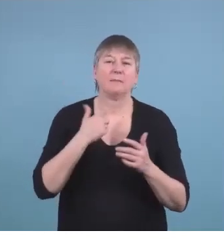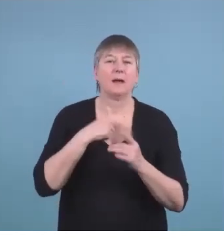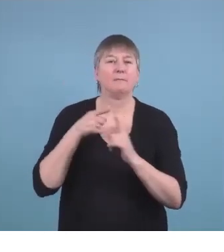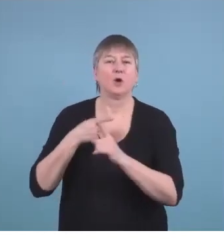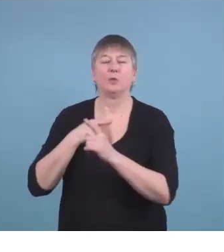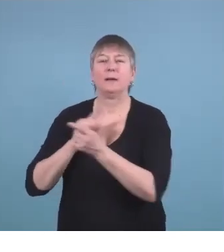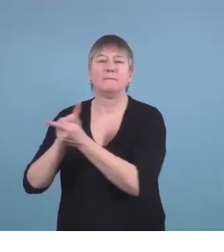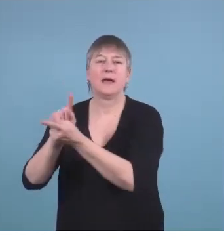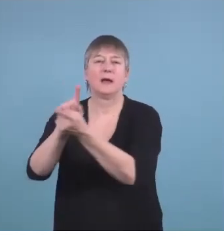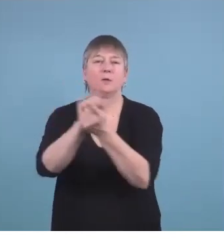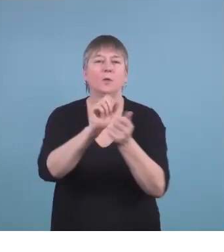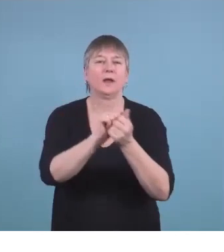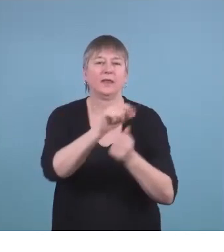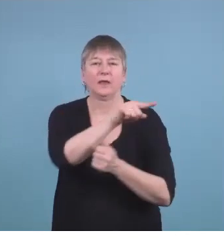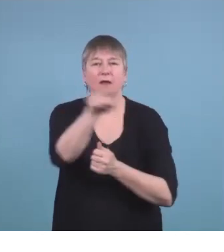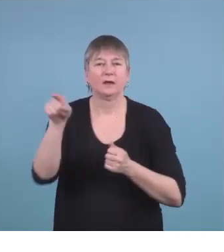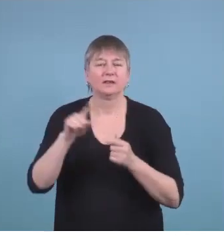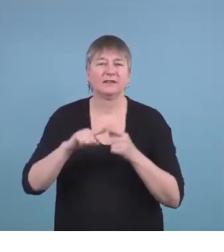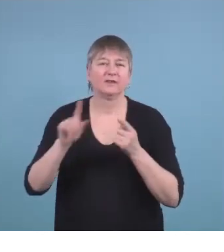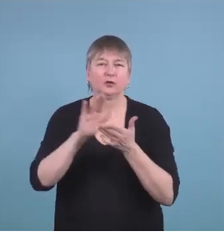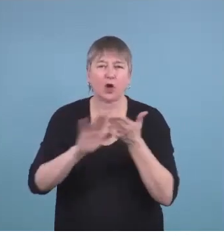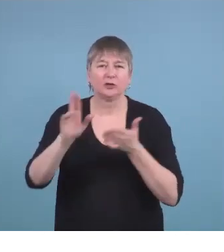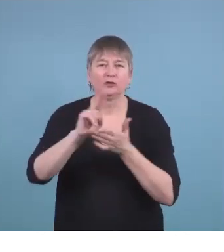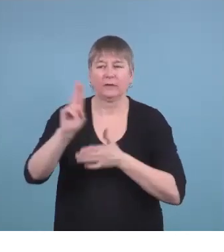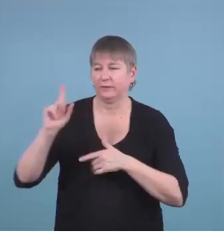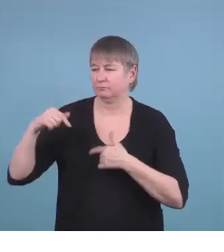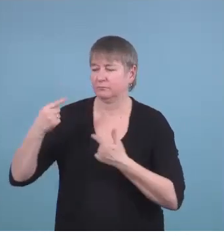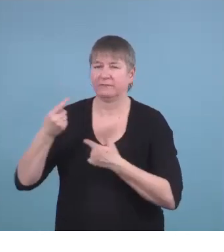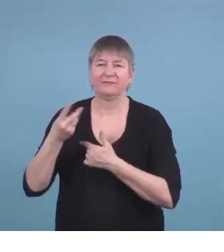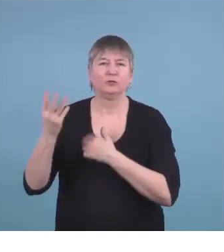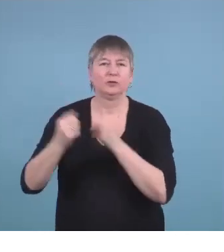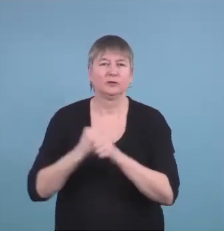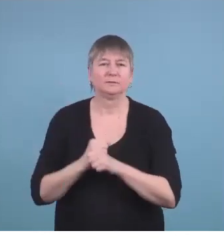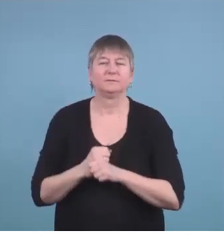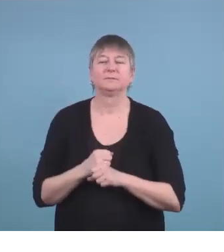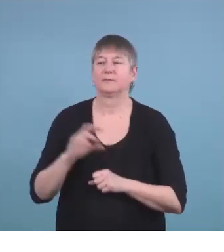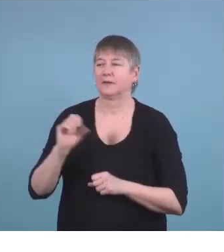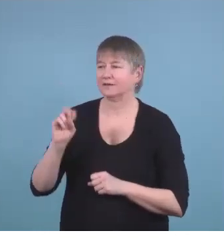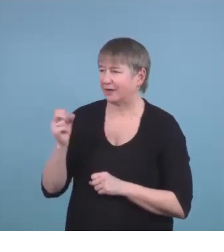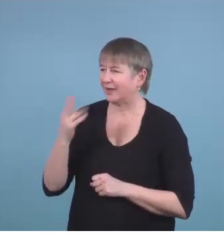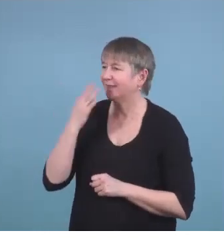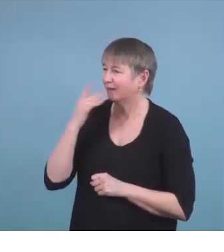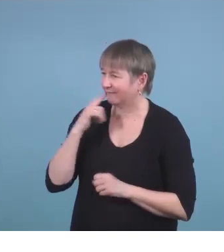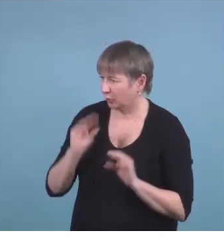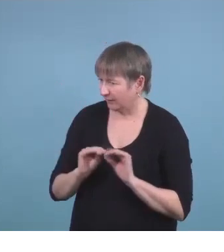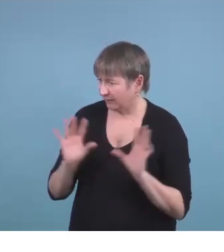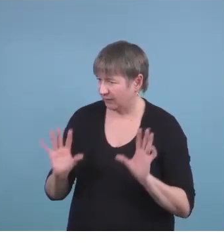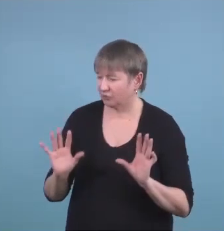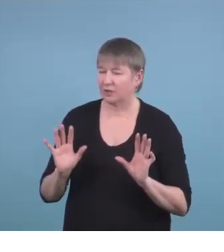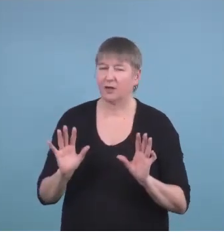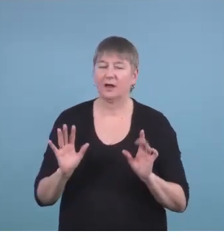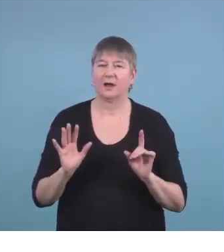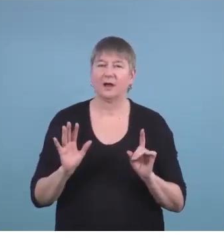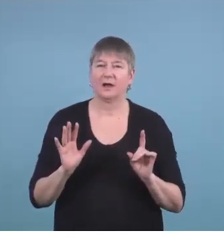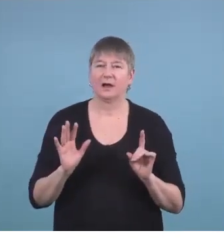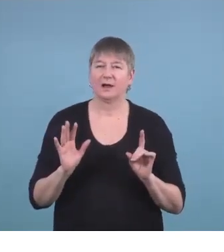establish that relationship. Thank you, that's a good clarification about that because I